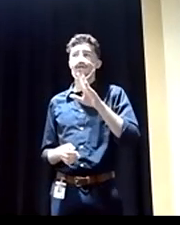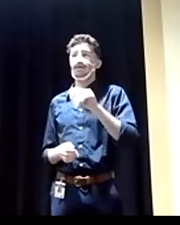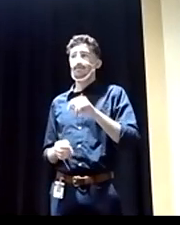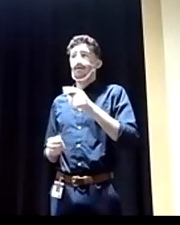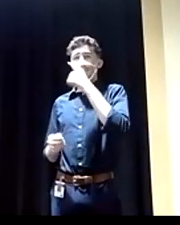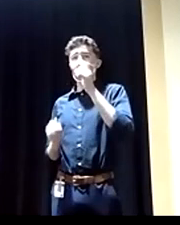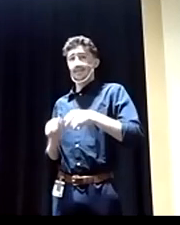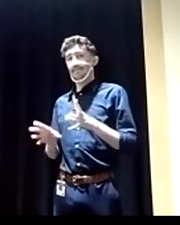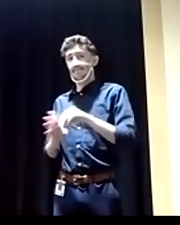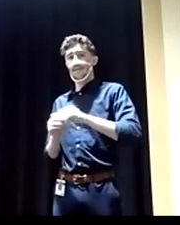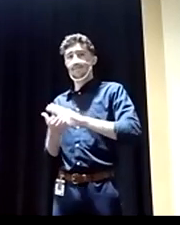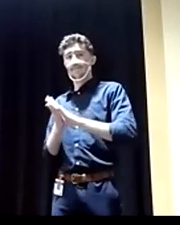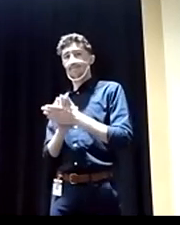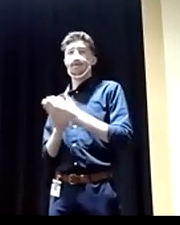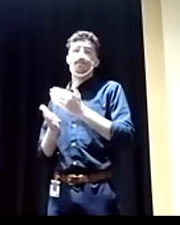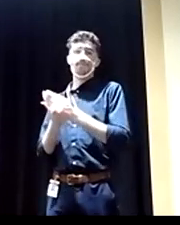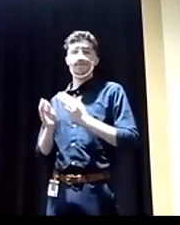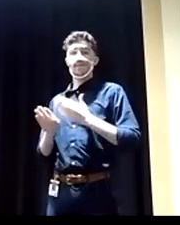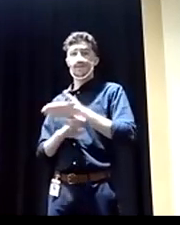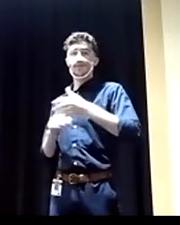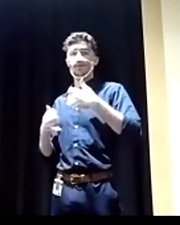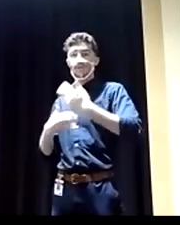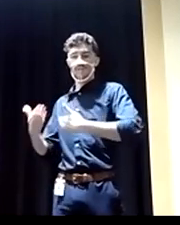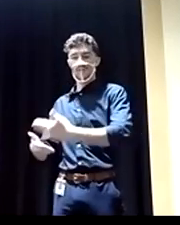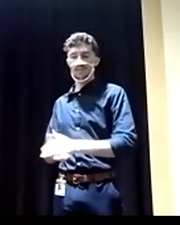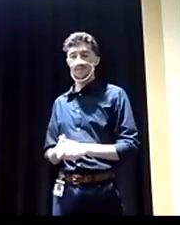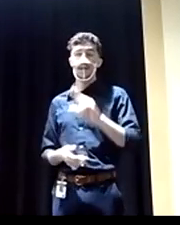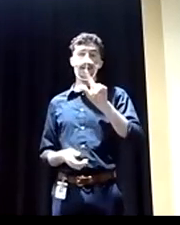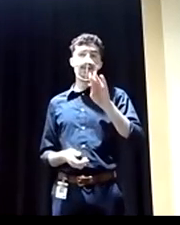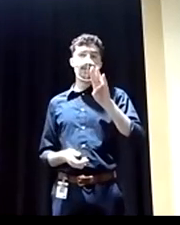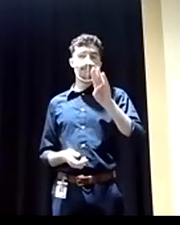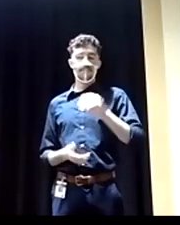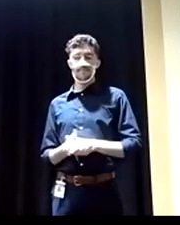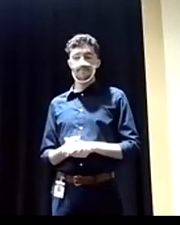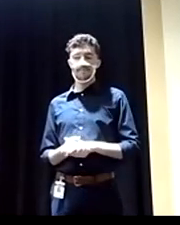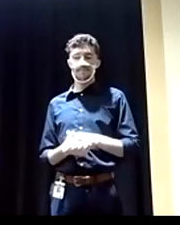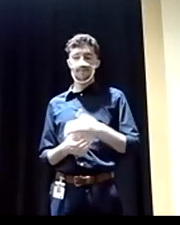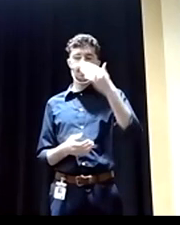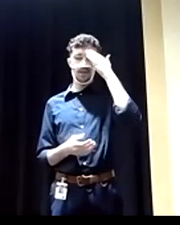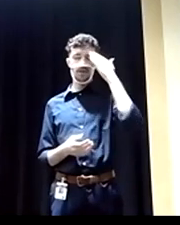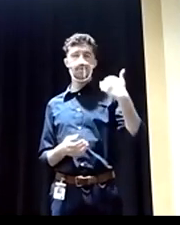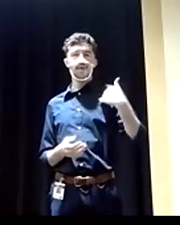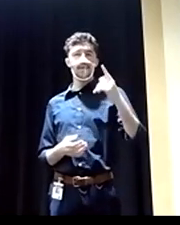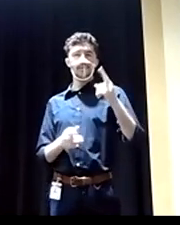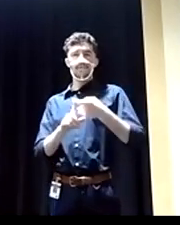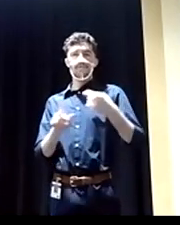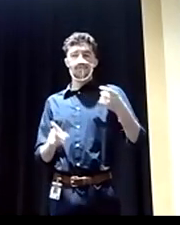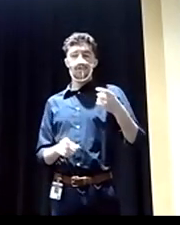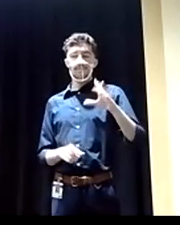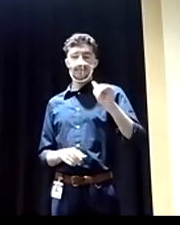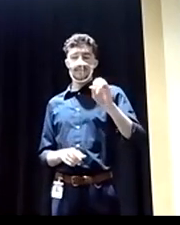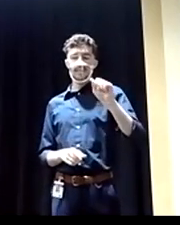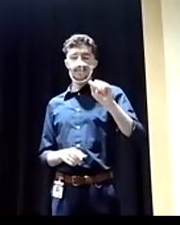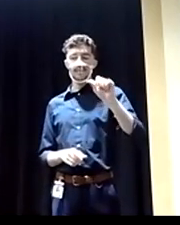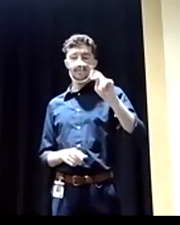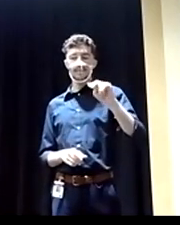Thank you, Congressman Lamb. I know we have some folks from Casa San Jose on the call, and I've shared with you before that the same neighborhood where